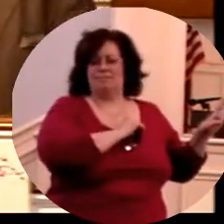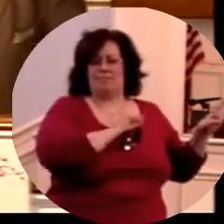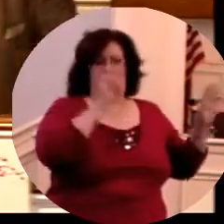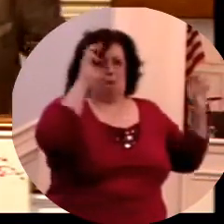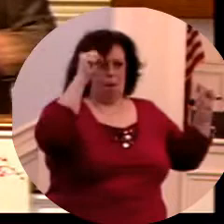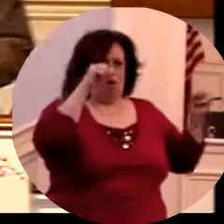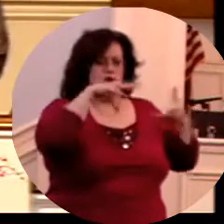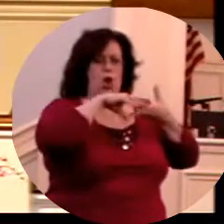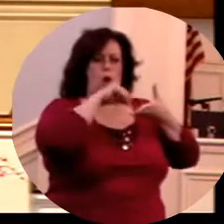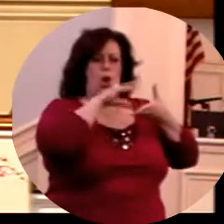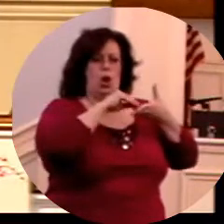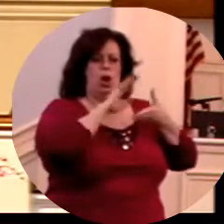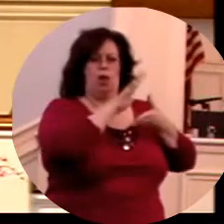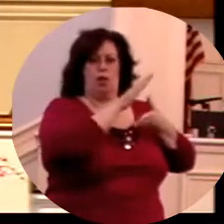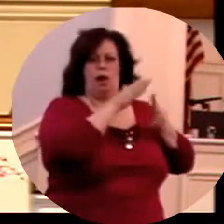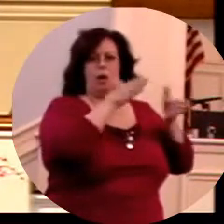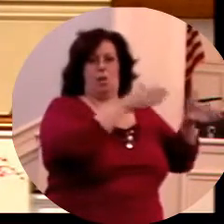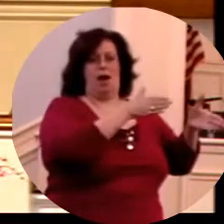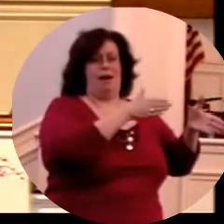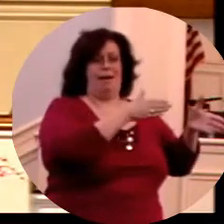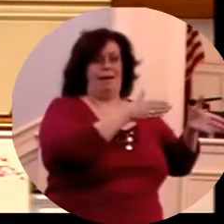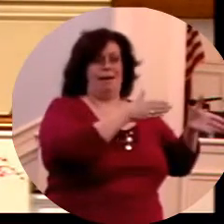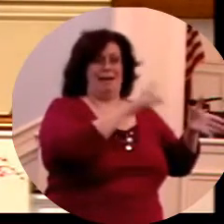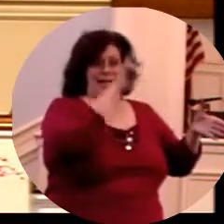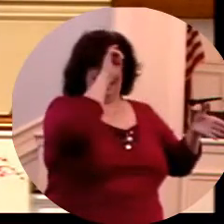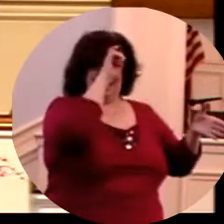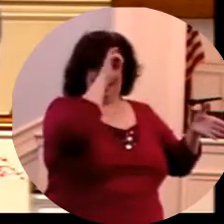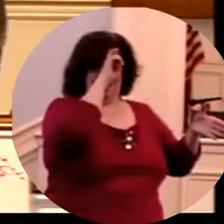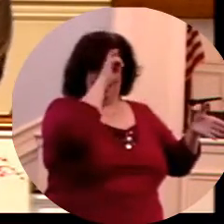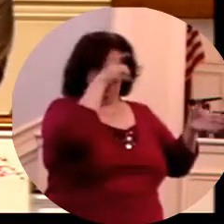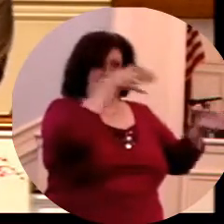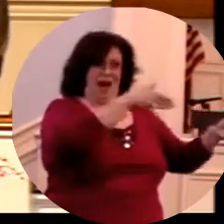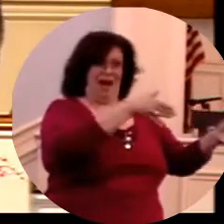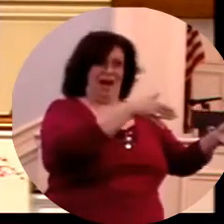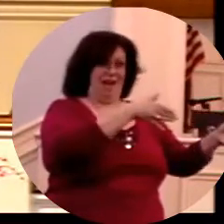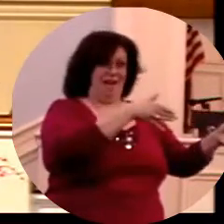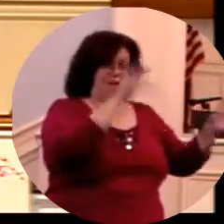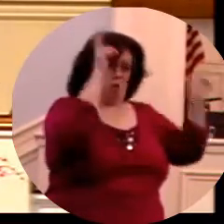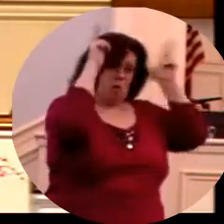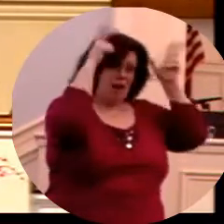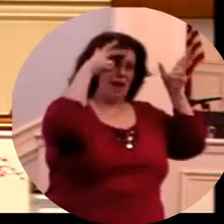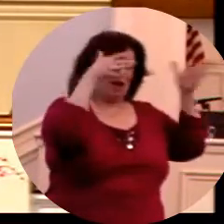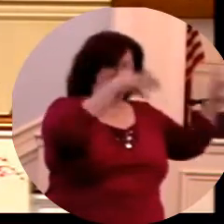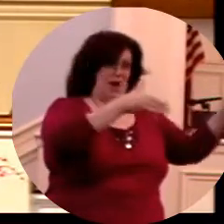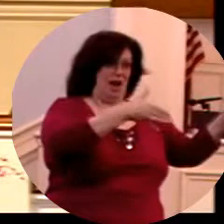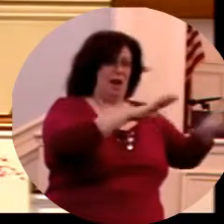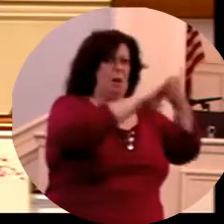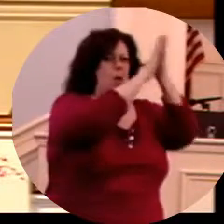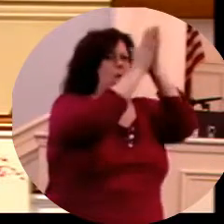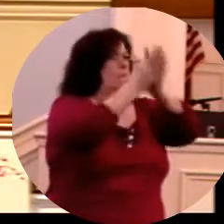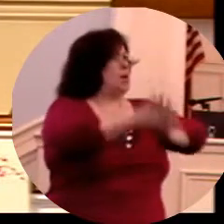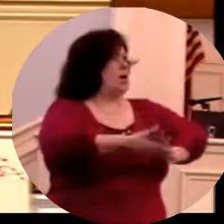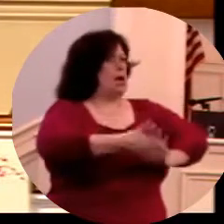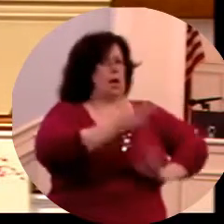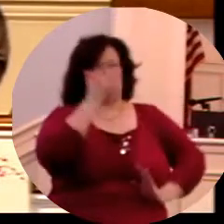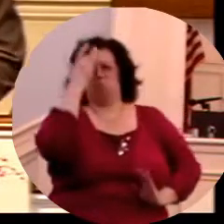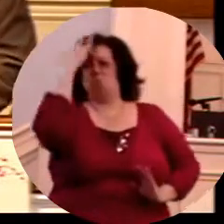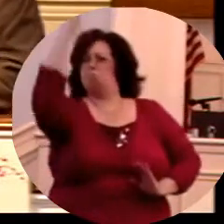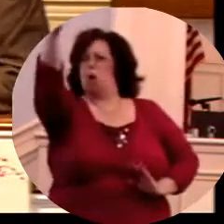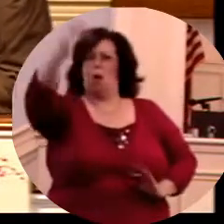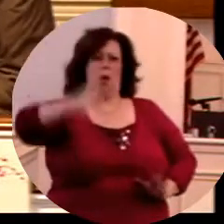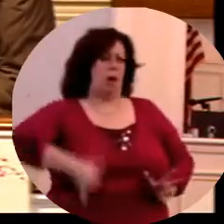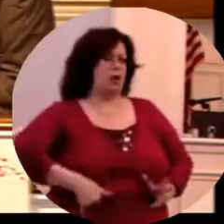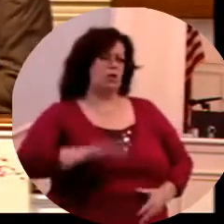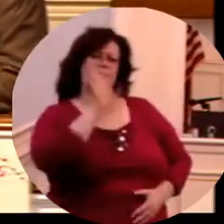And Moses was learned in what? In all the wisdom of the Egyptians and was mighty in words and in